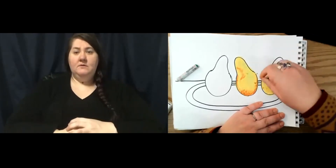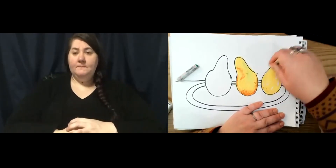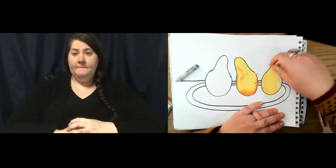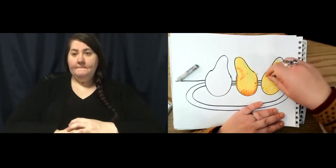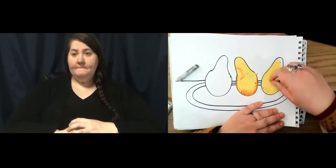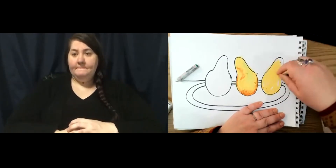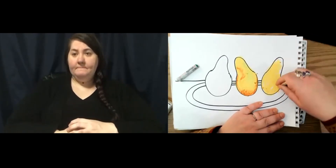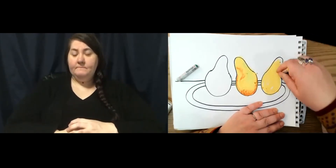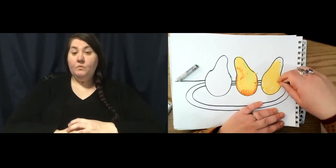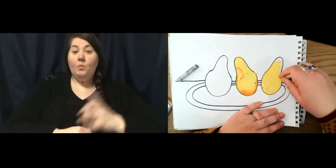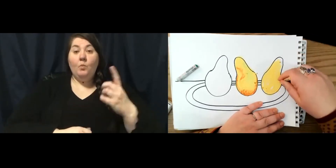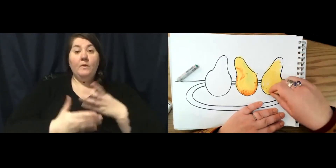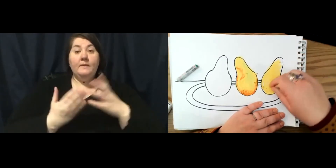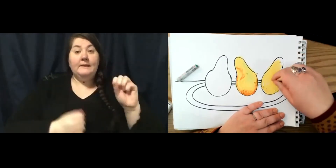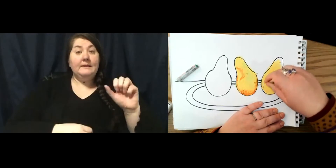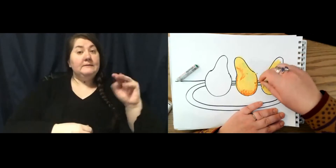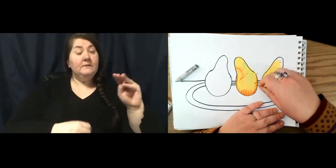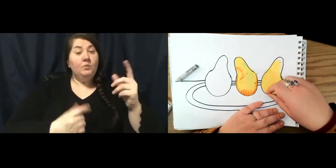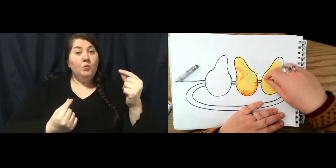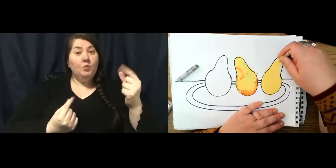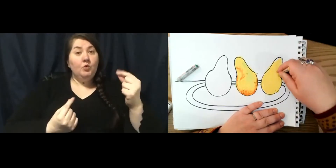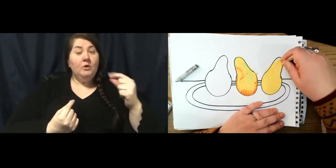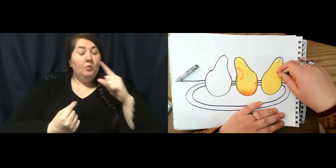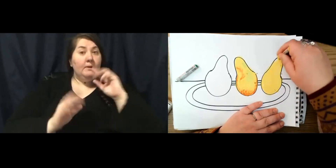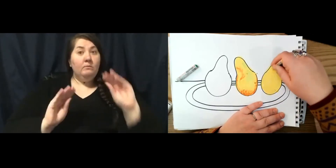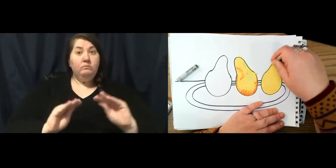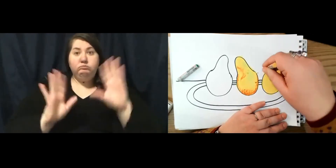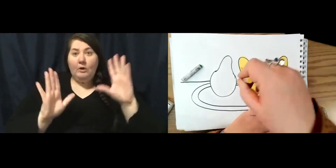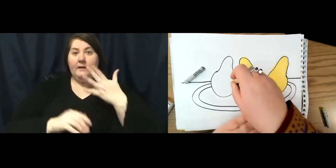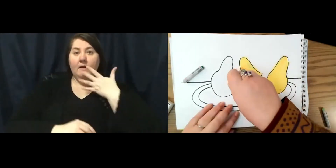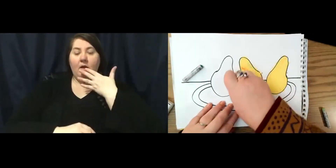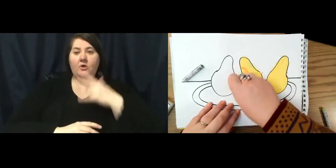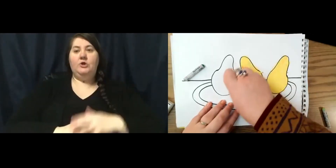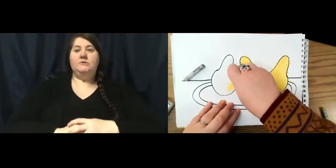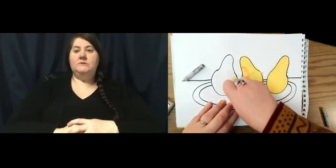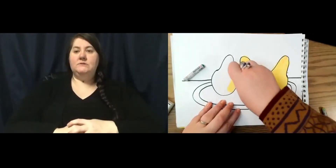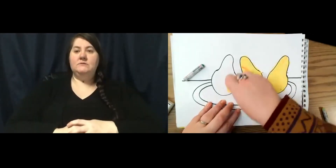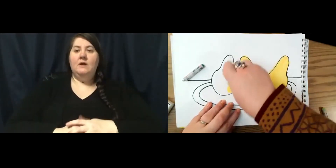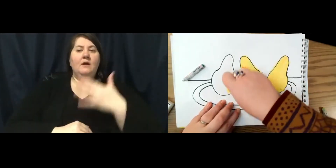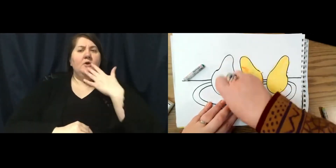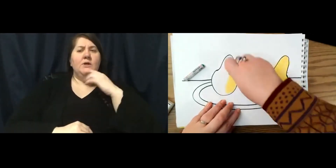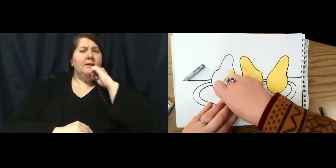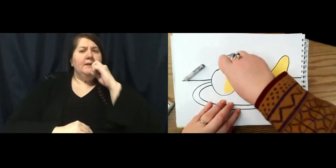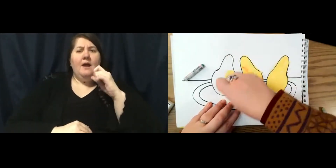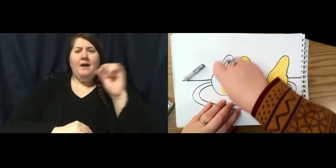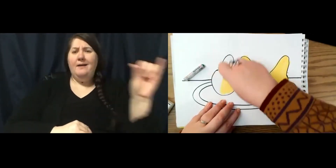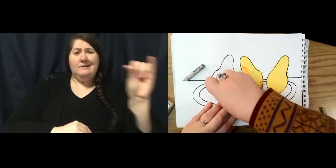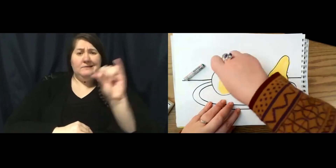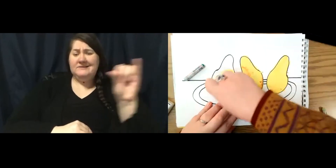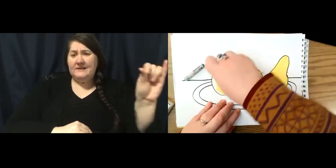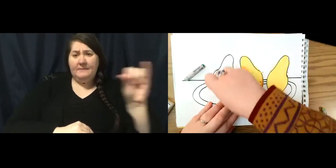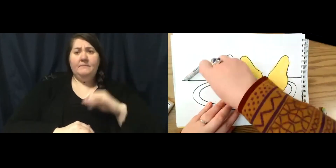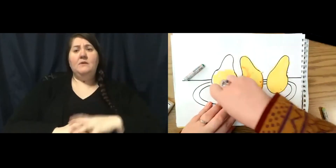One of the things that Sam does is use really bright colors, and he uses colors that are not like each other. So he